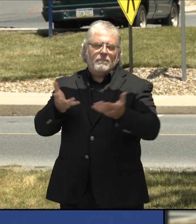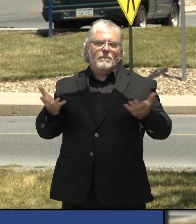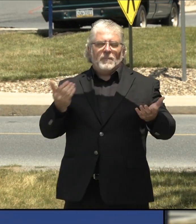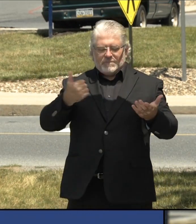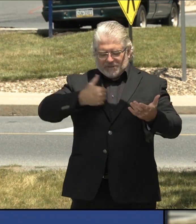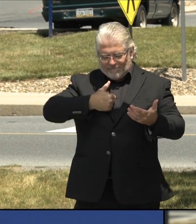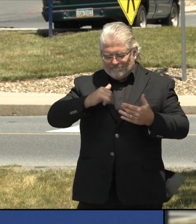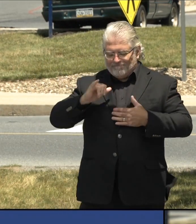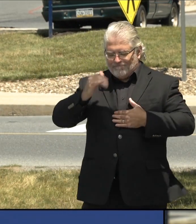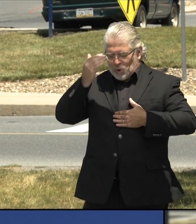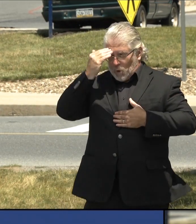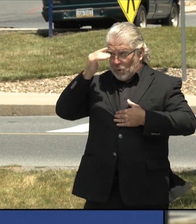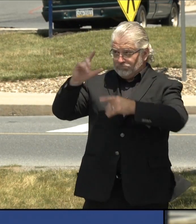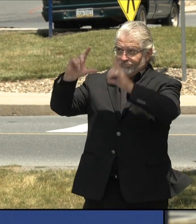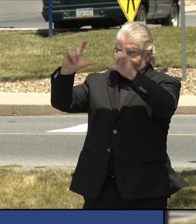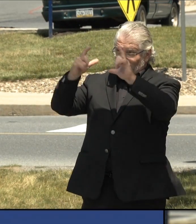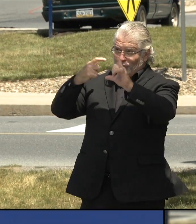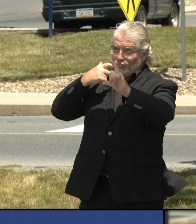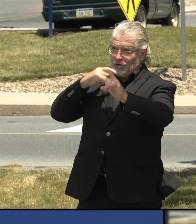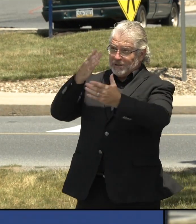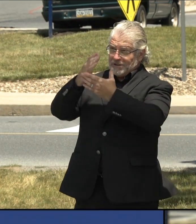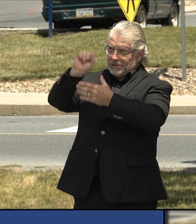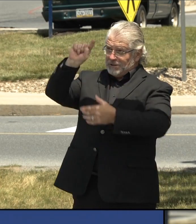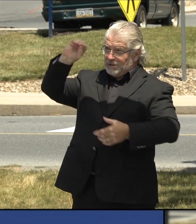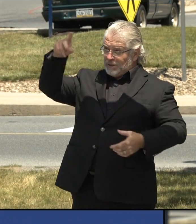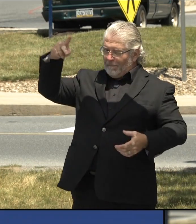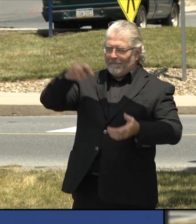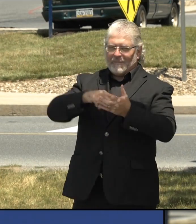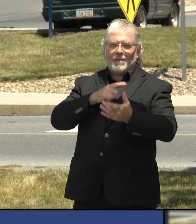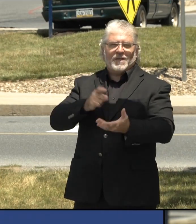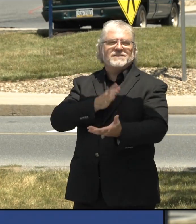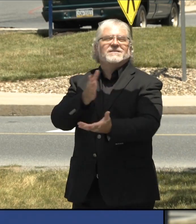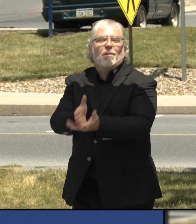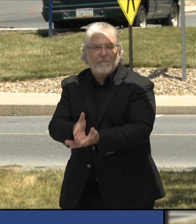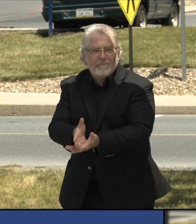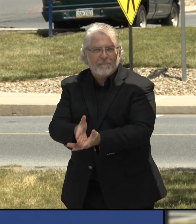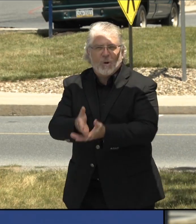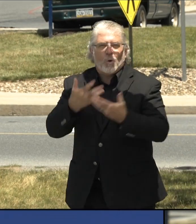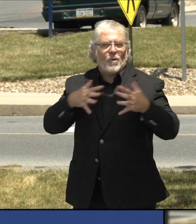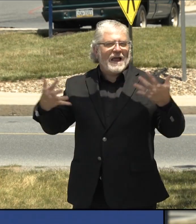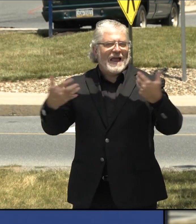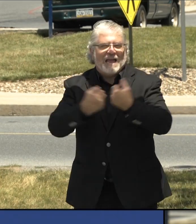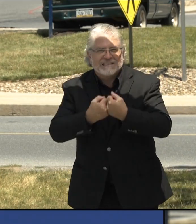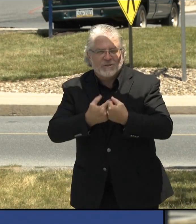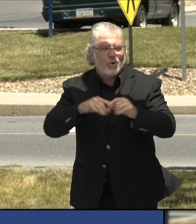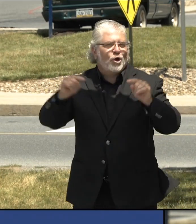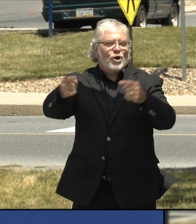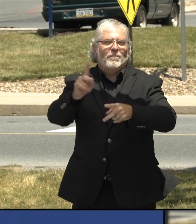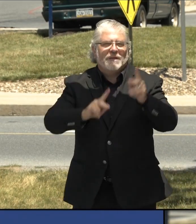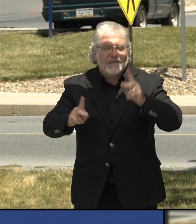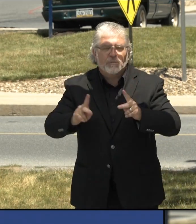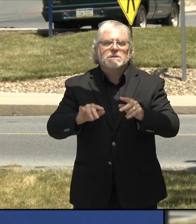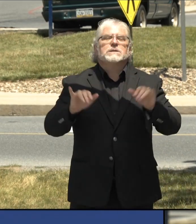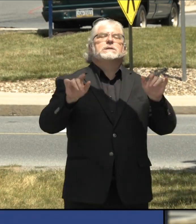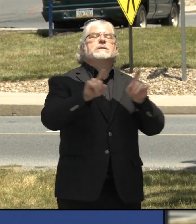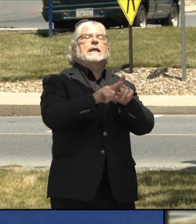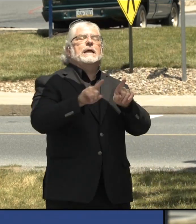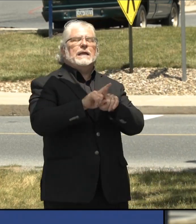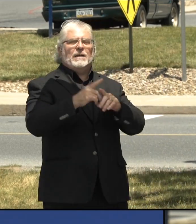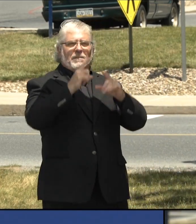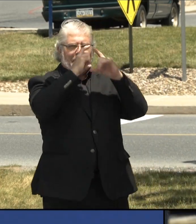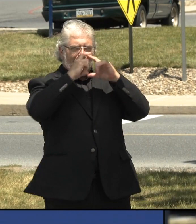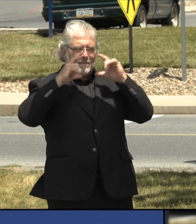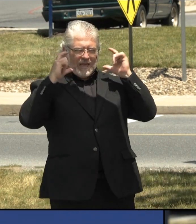that's what I think we need to get to everybody in Pennsylvania. We are in a different place now. We have more resources. We still need more resources